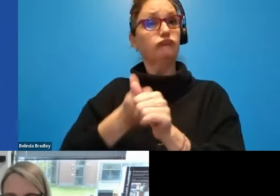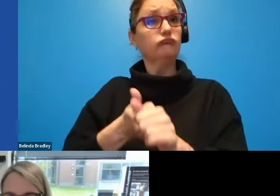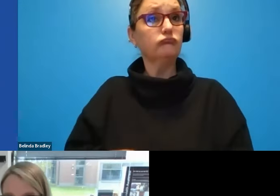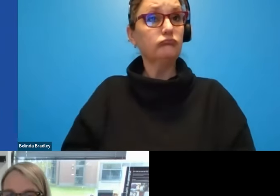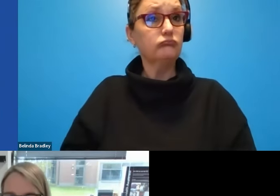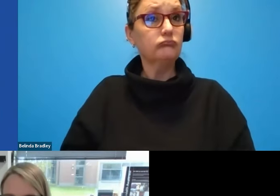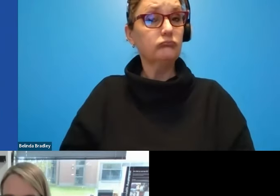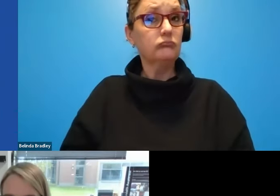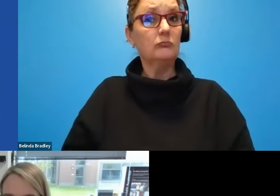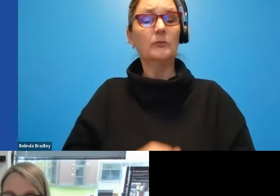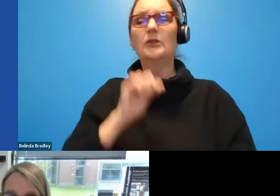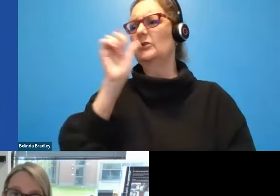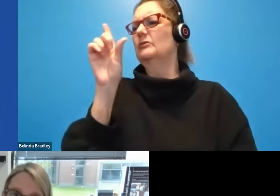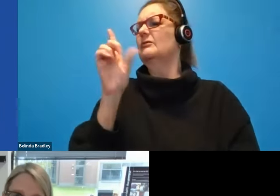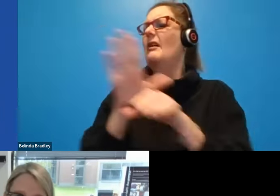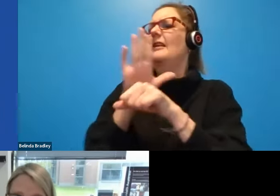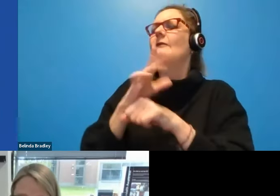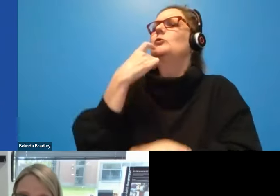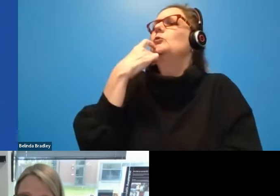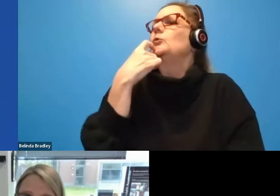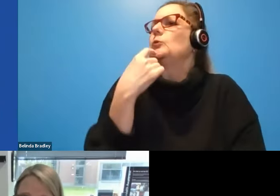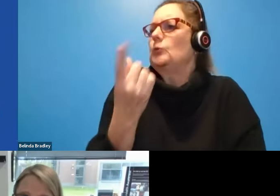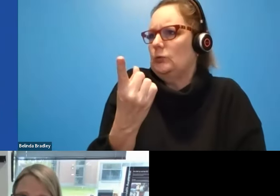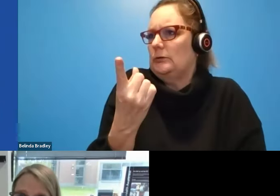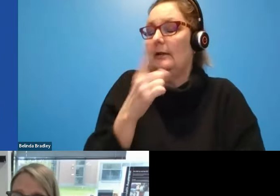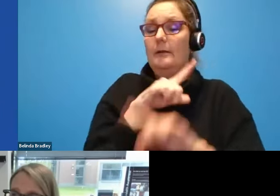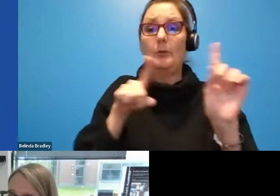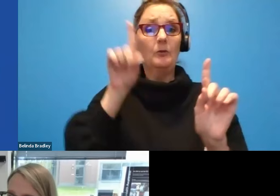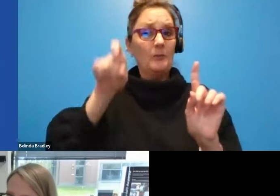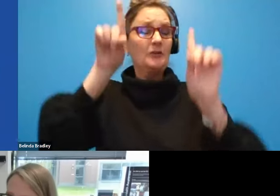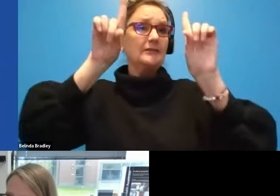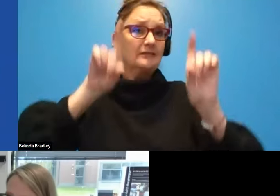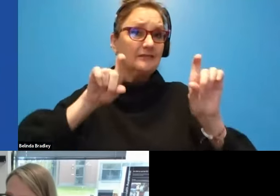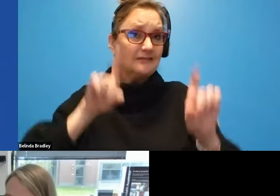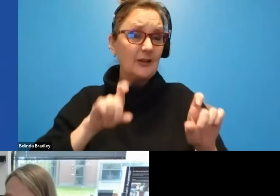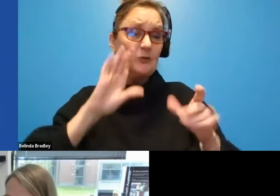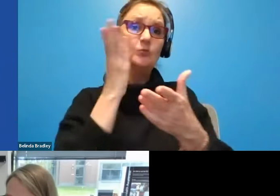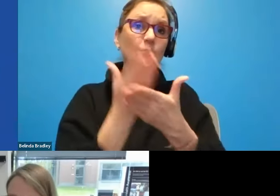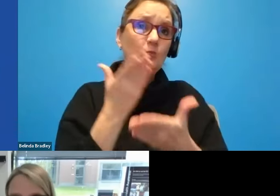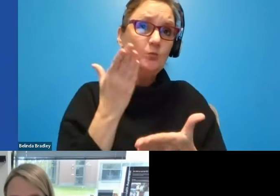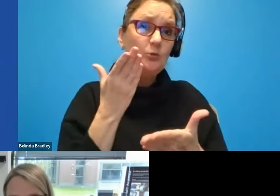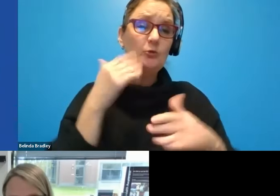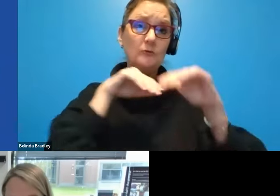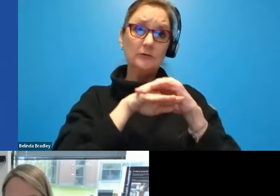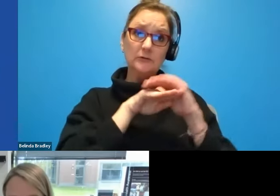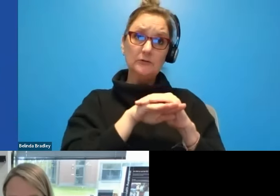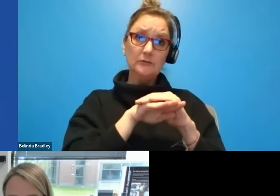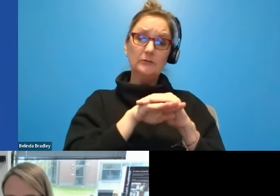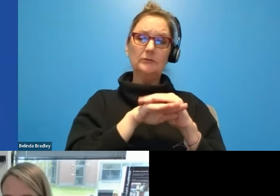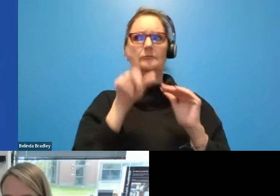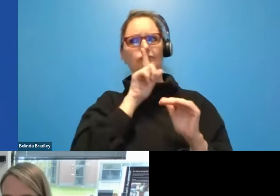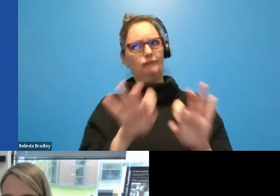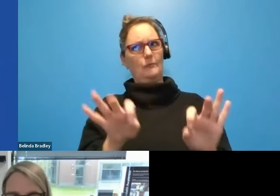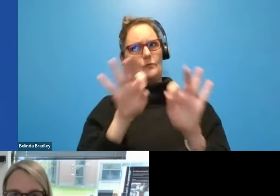just having the words on the page, we then test. And I think that's really the important part of